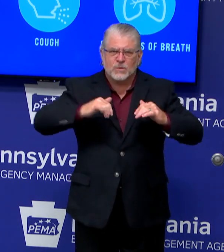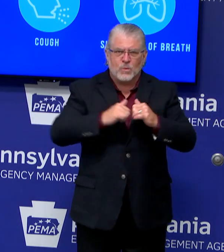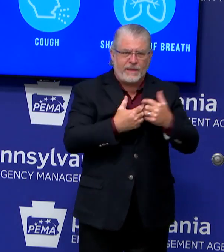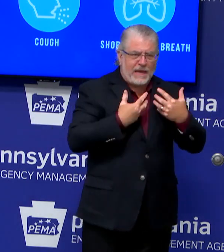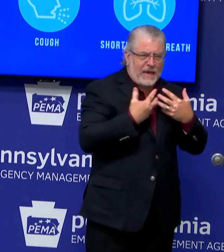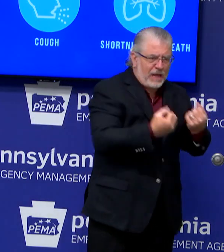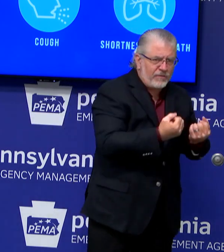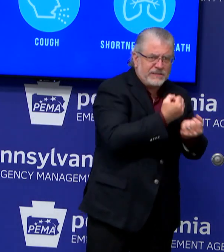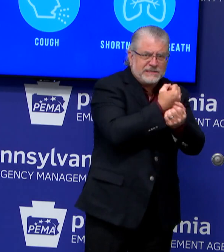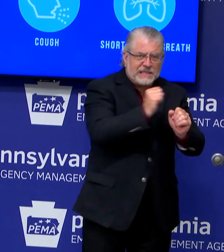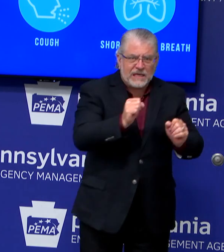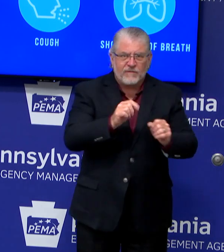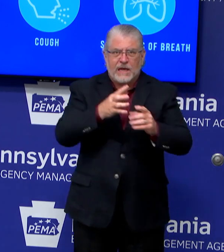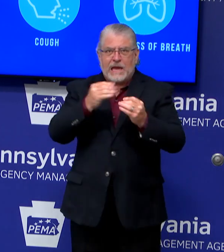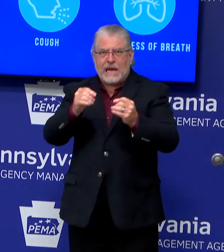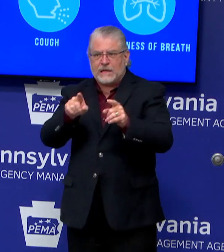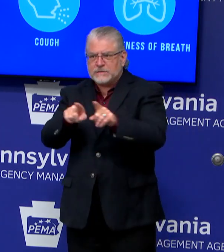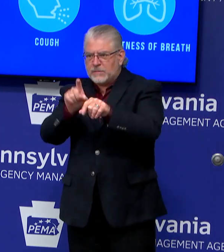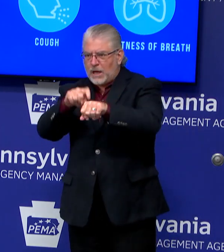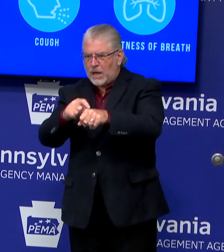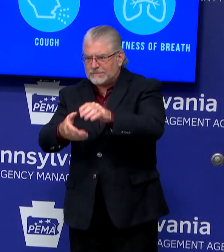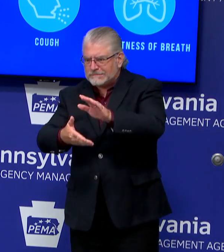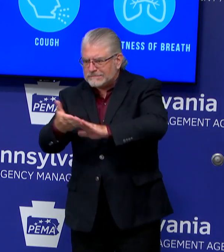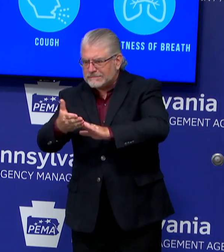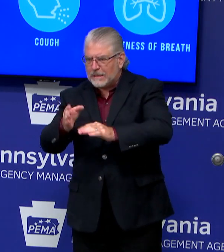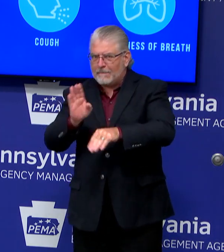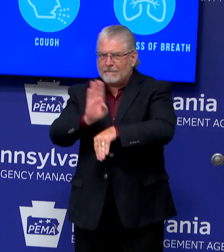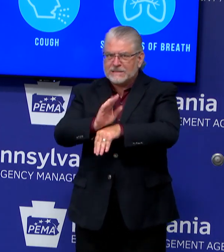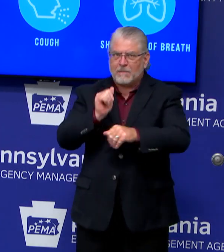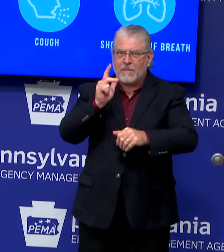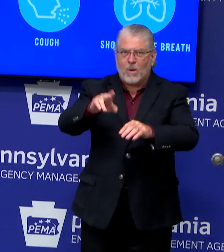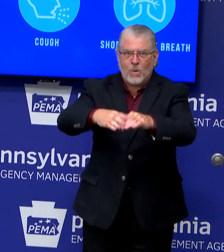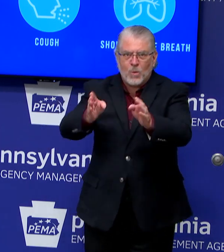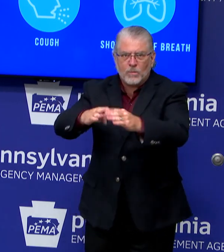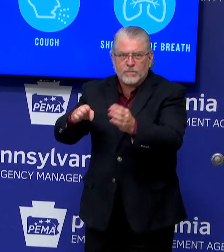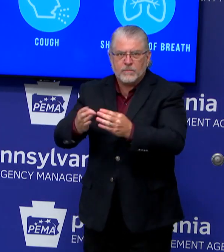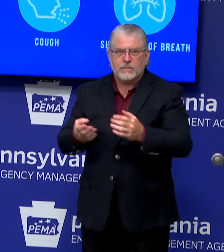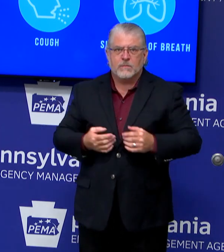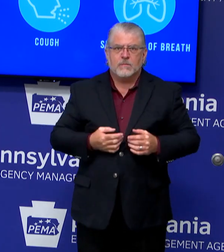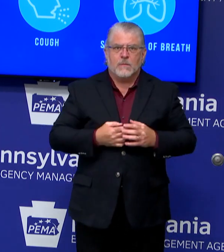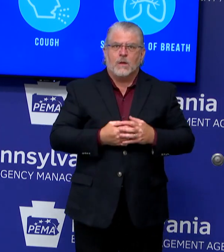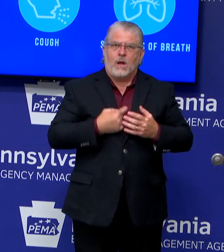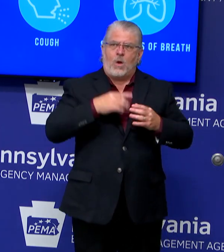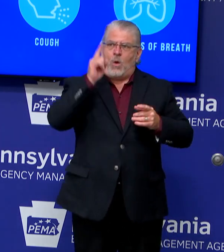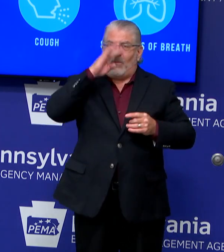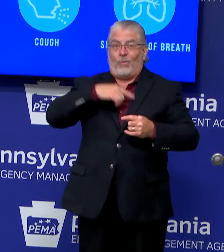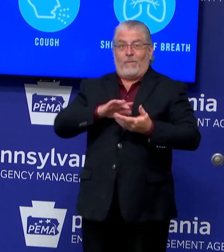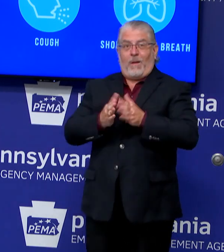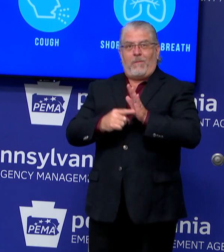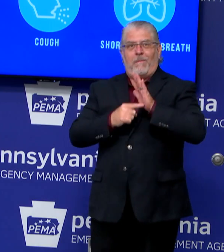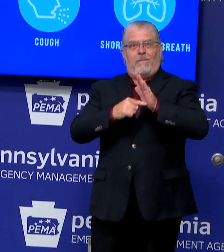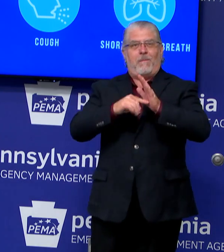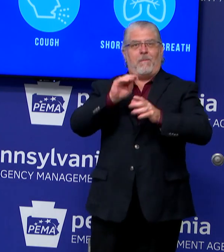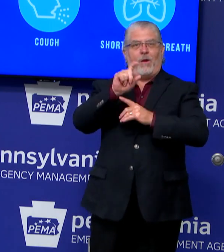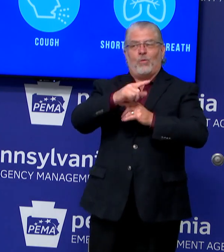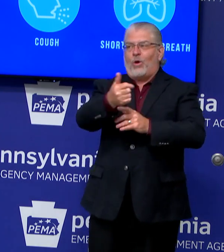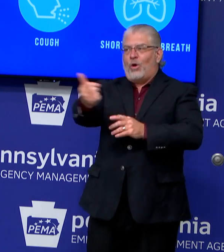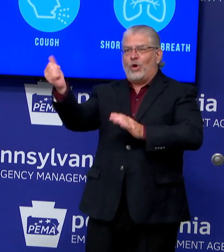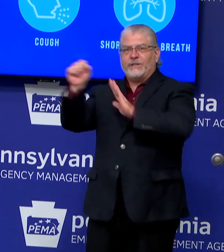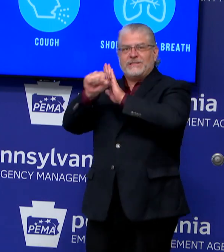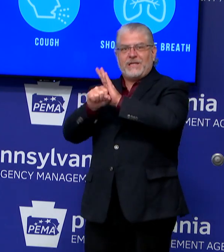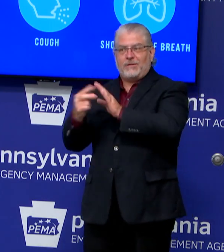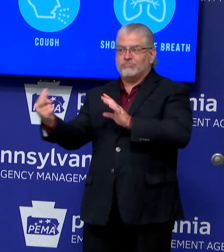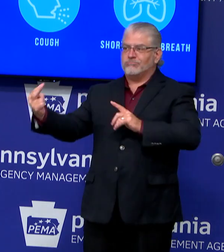keep this up, we can continue to be a model to other states. And we can continue to be a leader at saving lives and livelihoods during this pandemic.